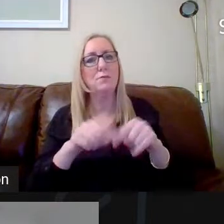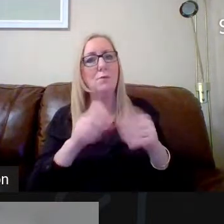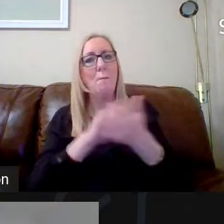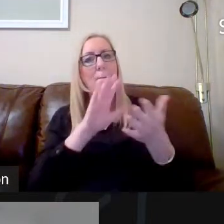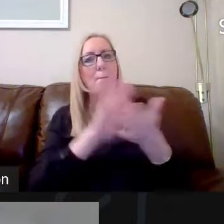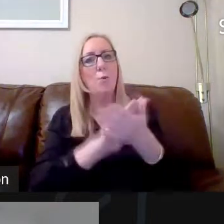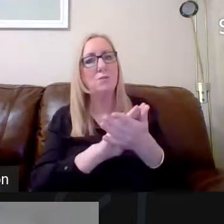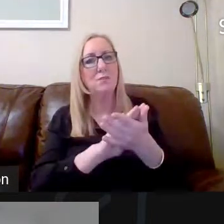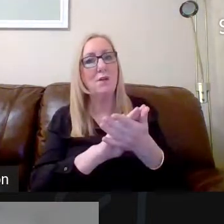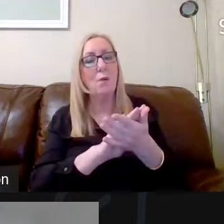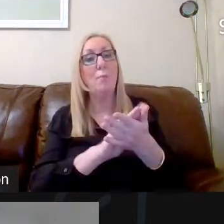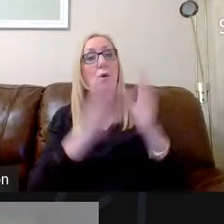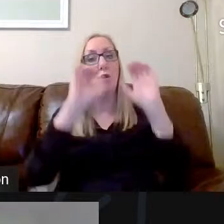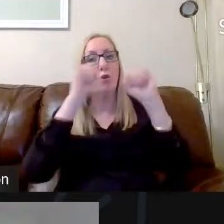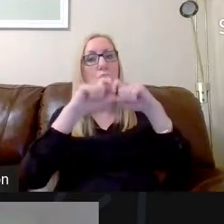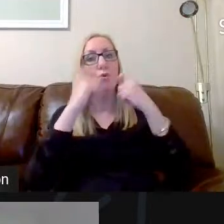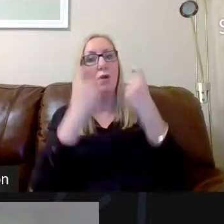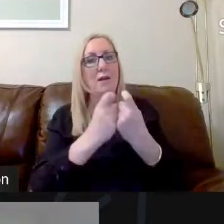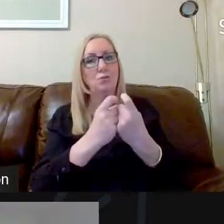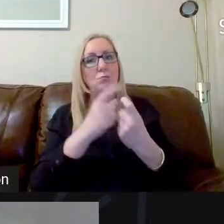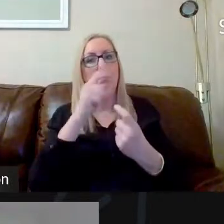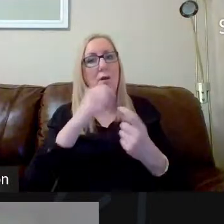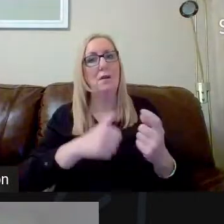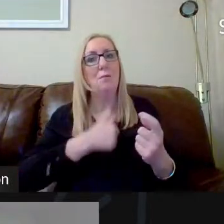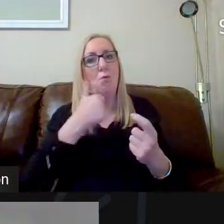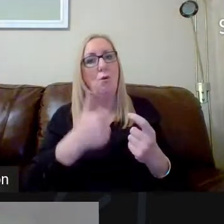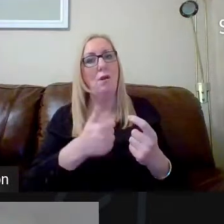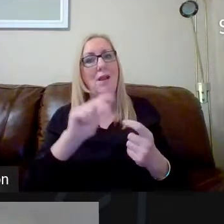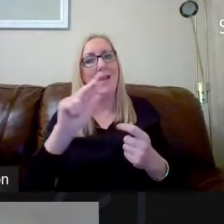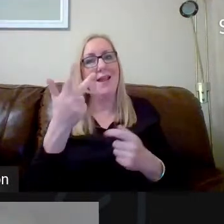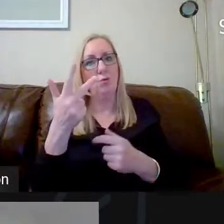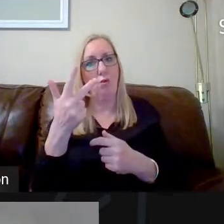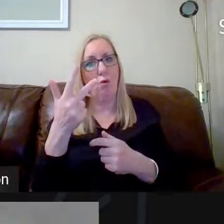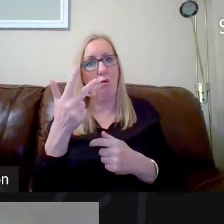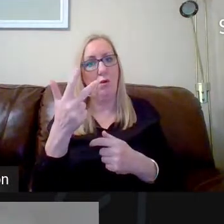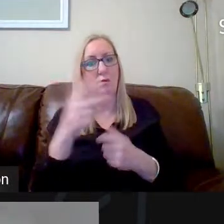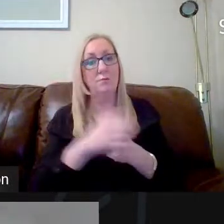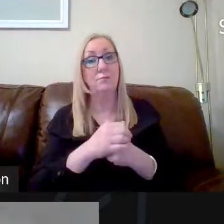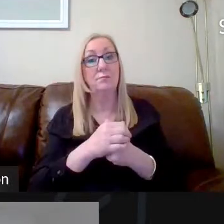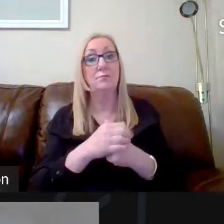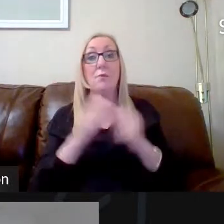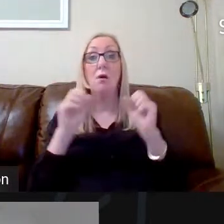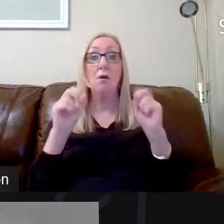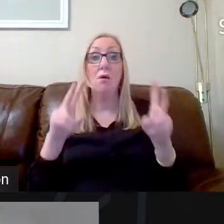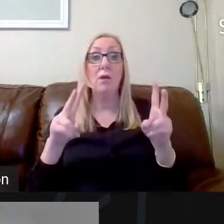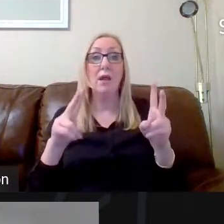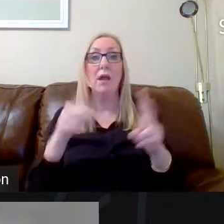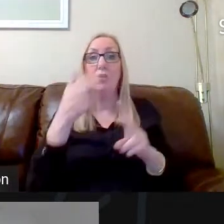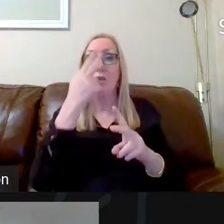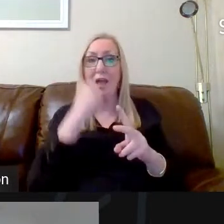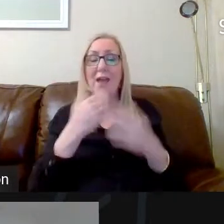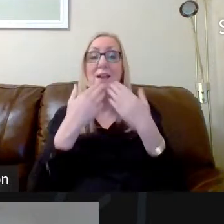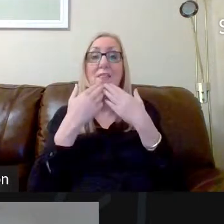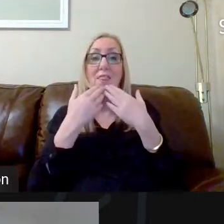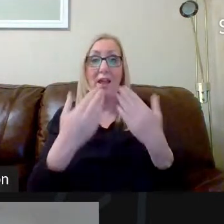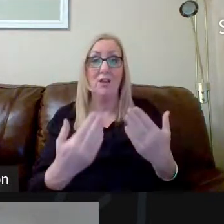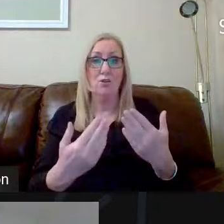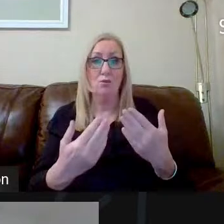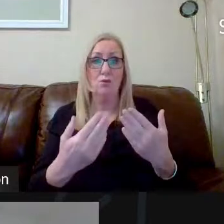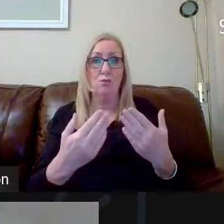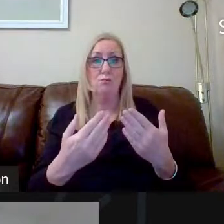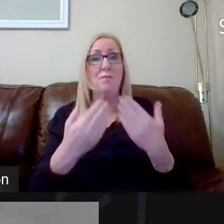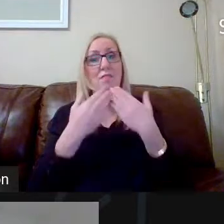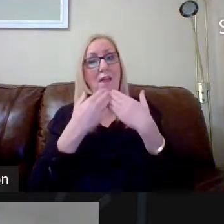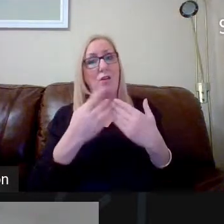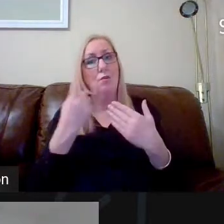on Monday morning. It'll go live at eight o'clock on Monday morning. Okay, folks. Good night. Thanks very much for your attendance. Thank you very